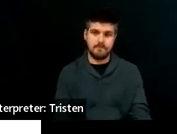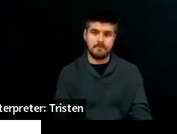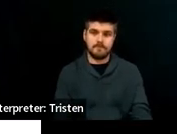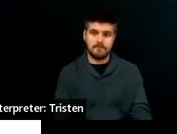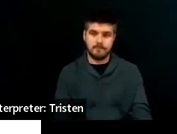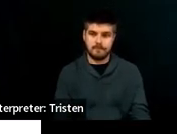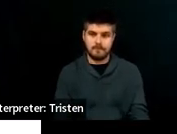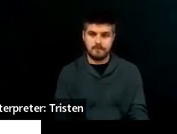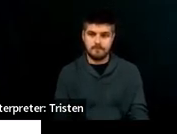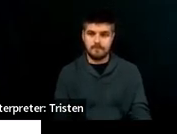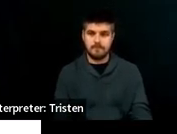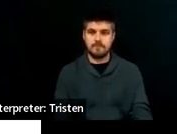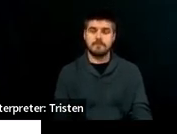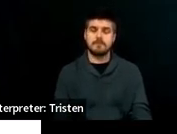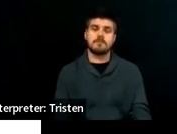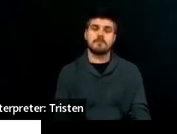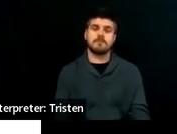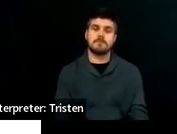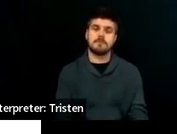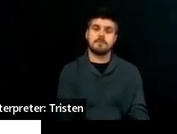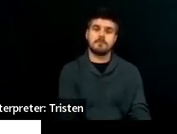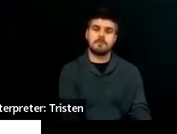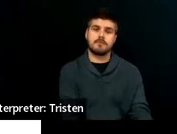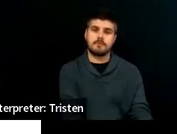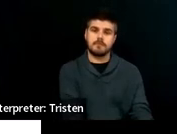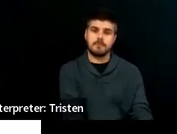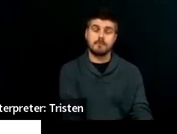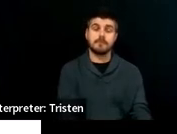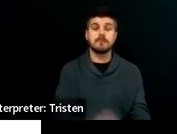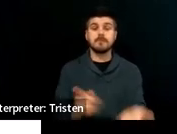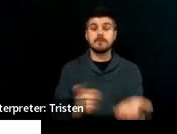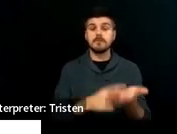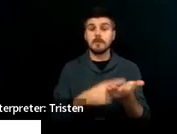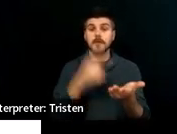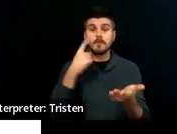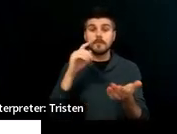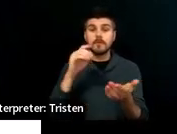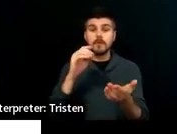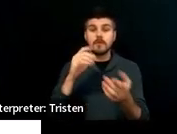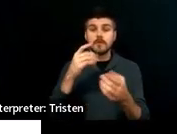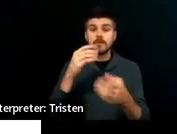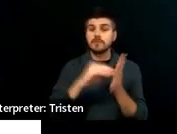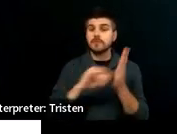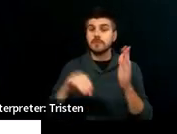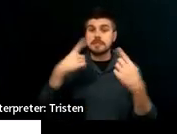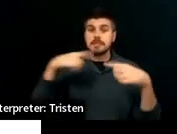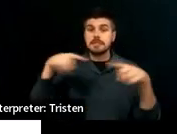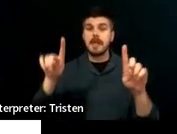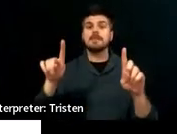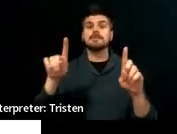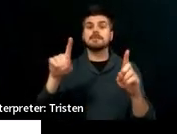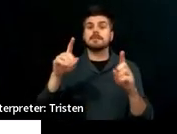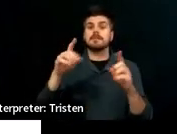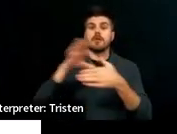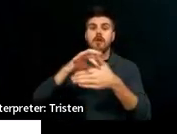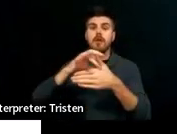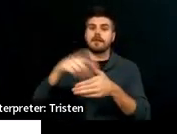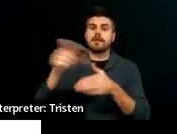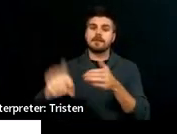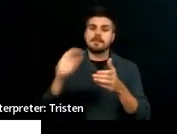it has to be repeated and repeated for the student to find success. So, really looking